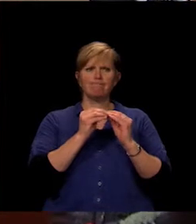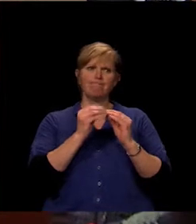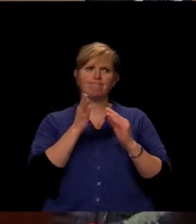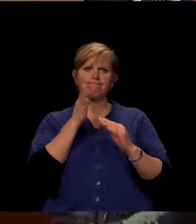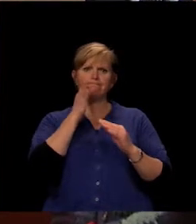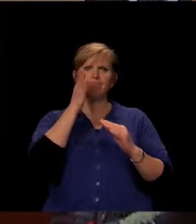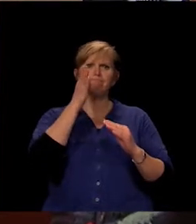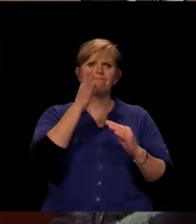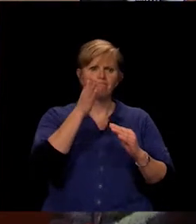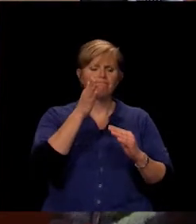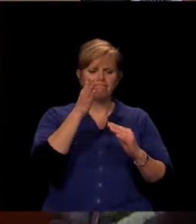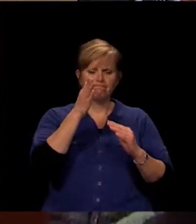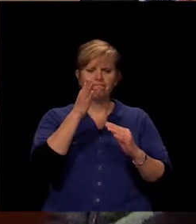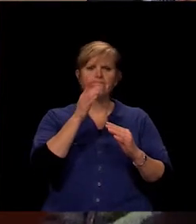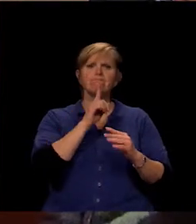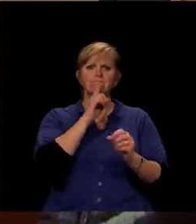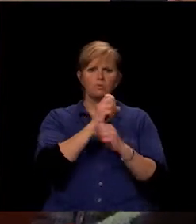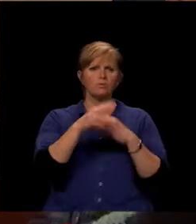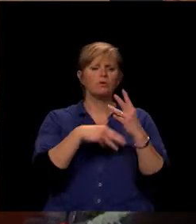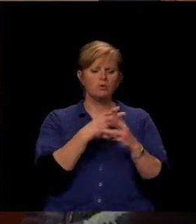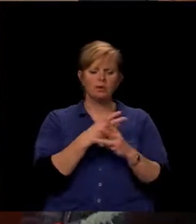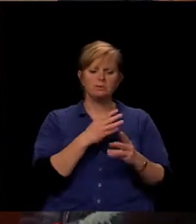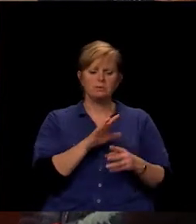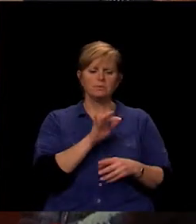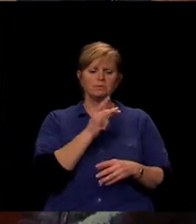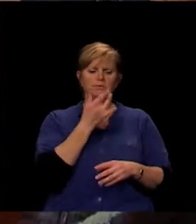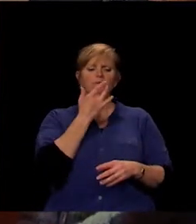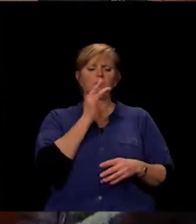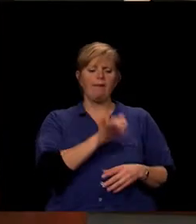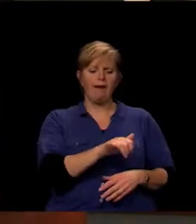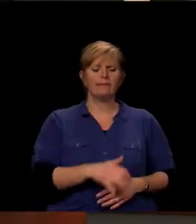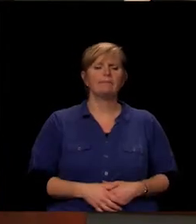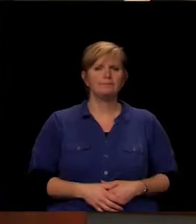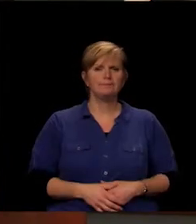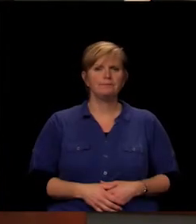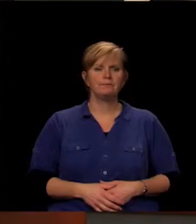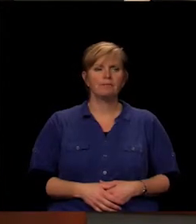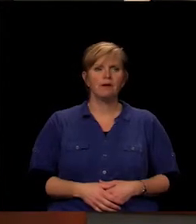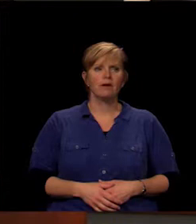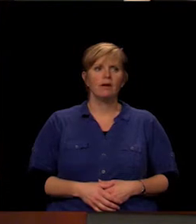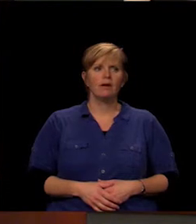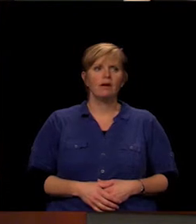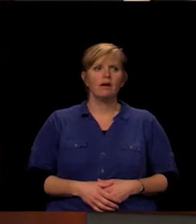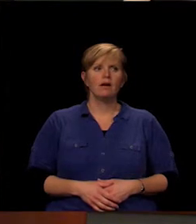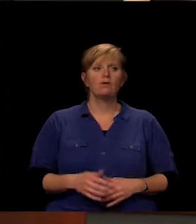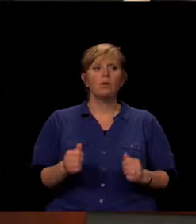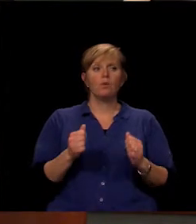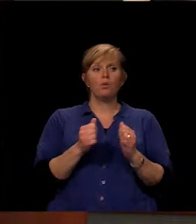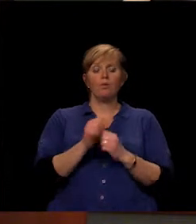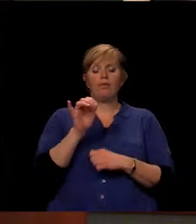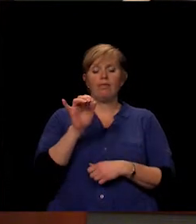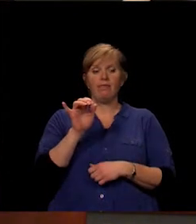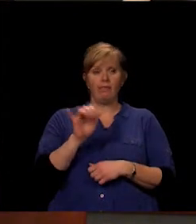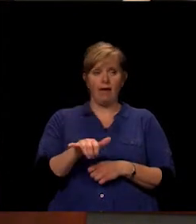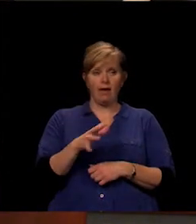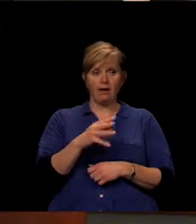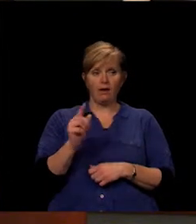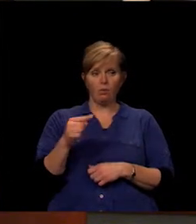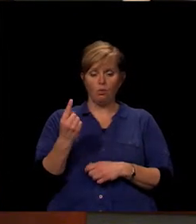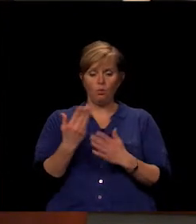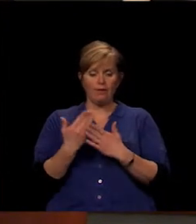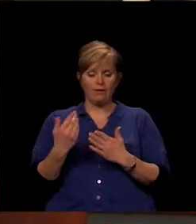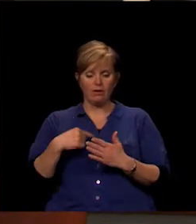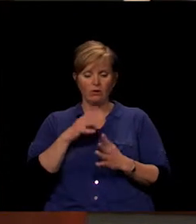to the iPad as the device of choice. Okay. With that, you know, one of the things we had talked about initially was